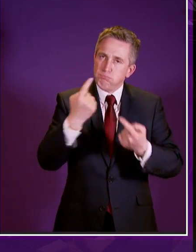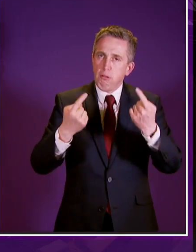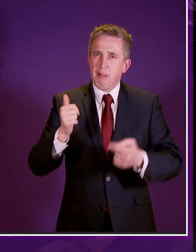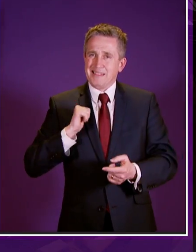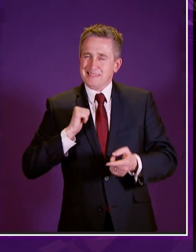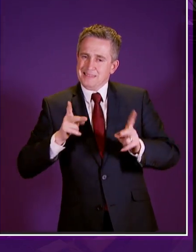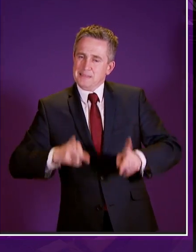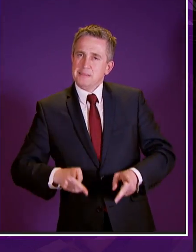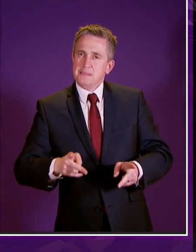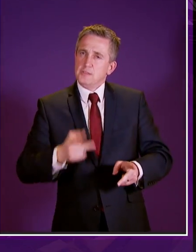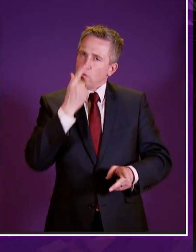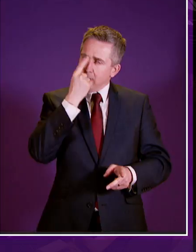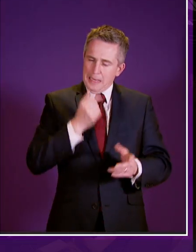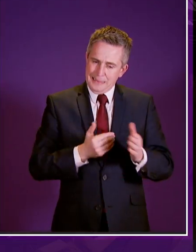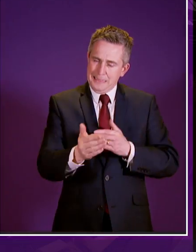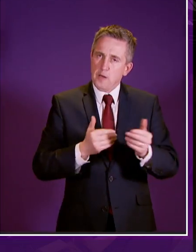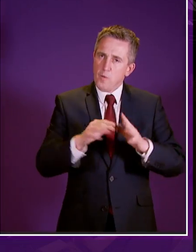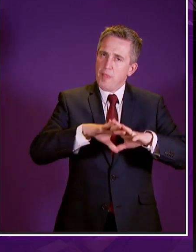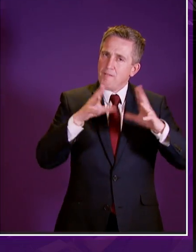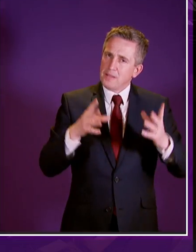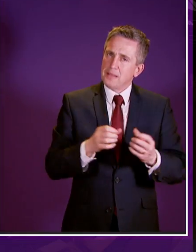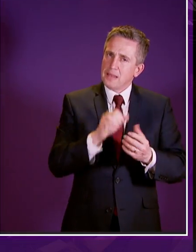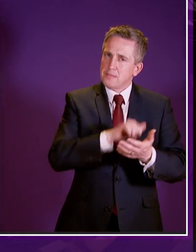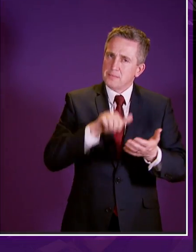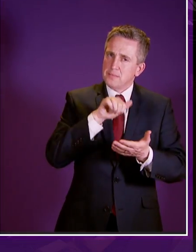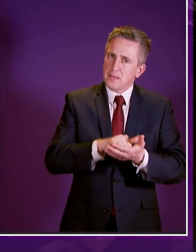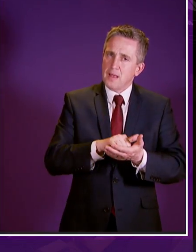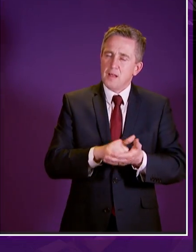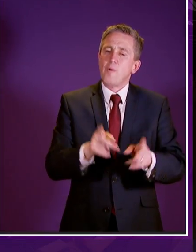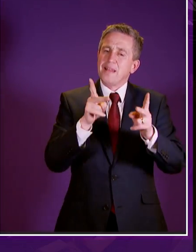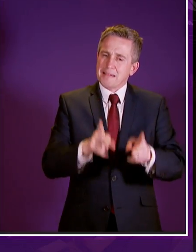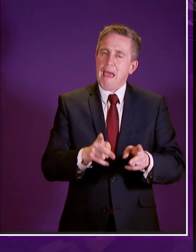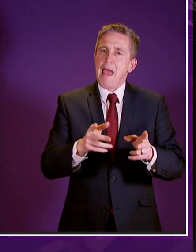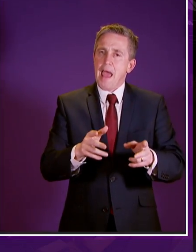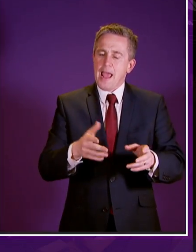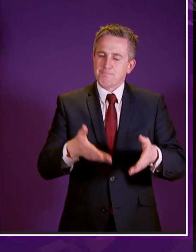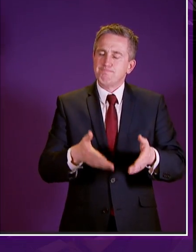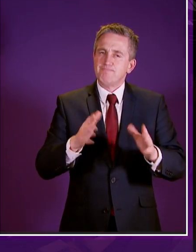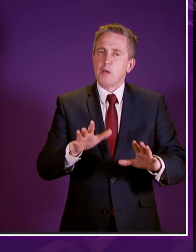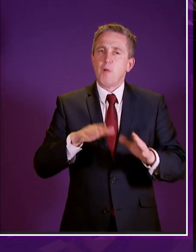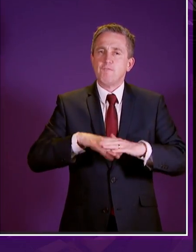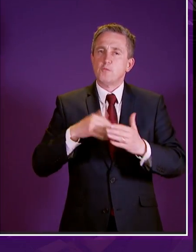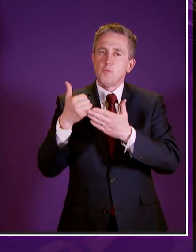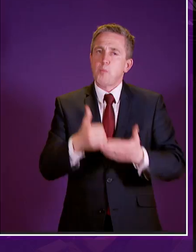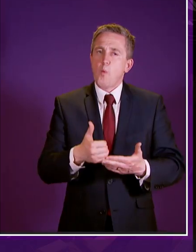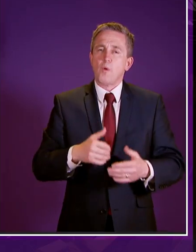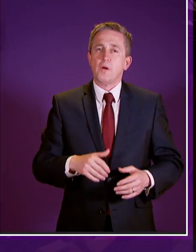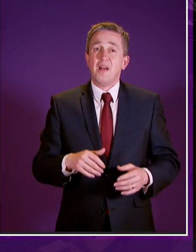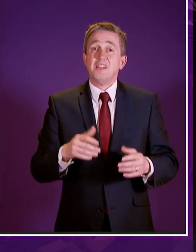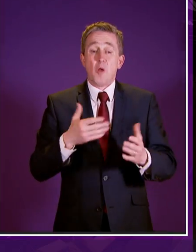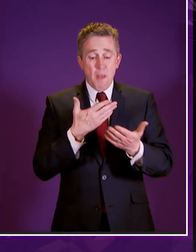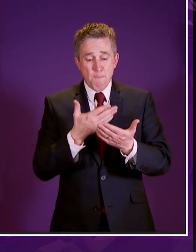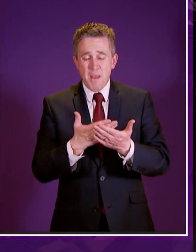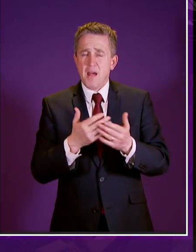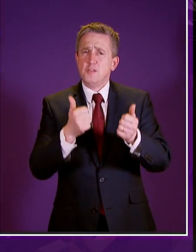family so that they can conduct their affairs and and quit this life in the knowledge that they will be supported it's a fantastic start